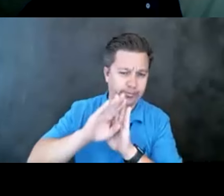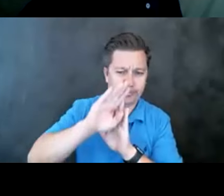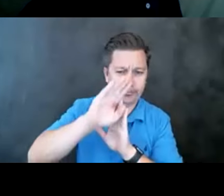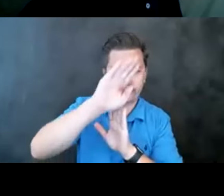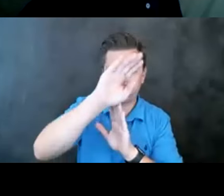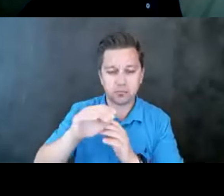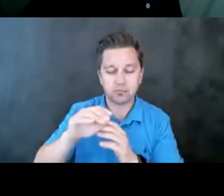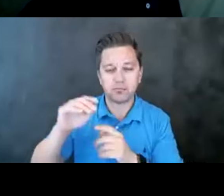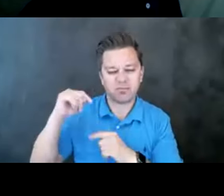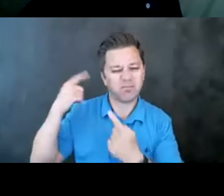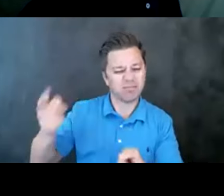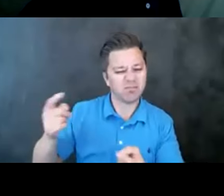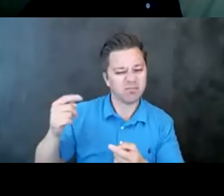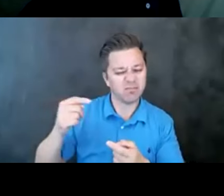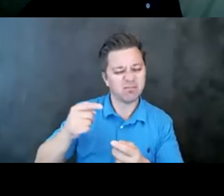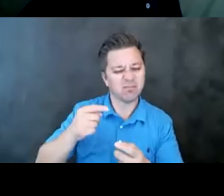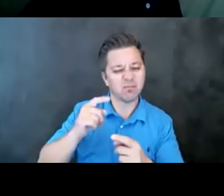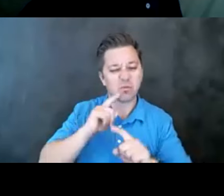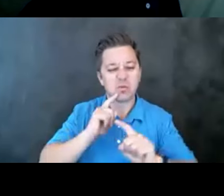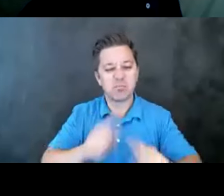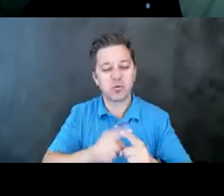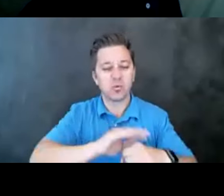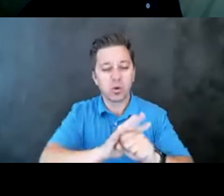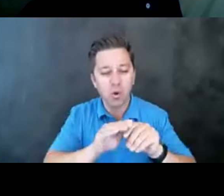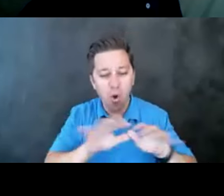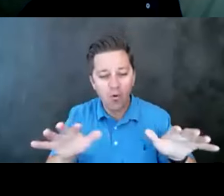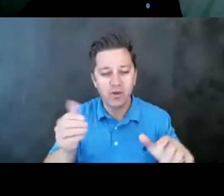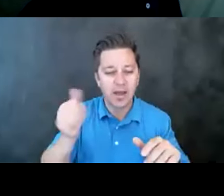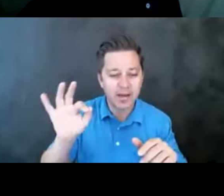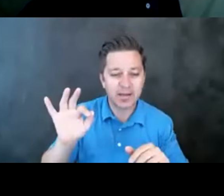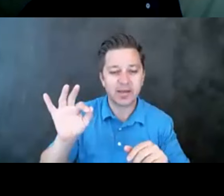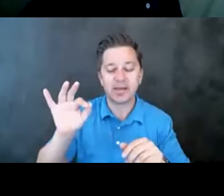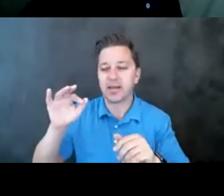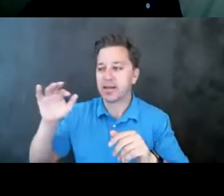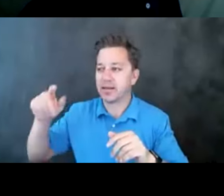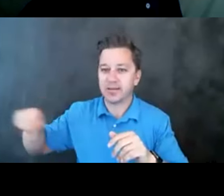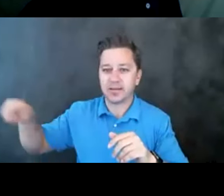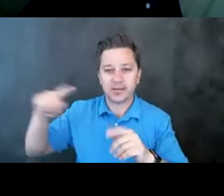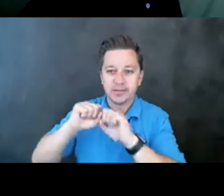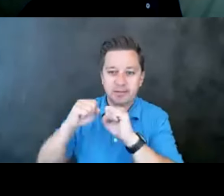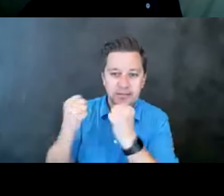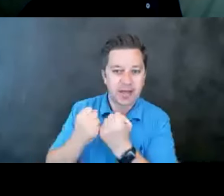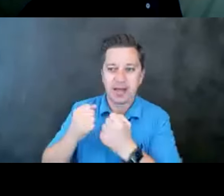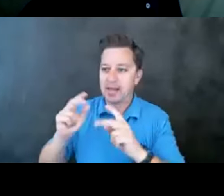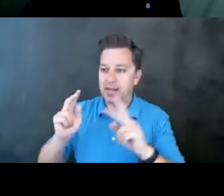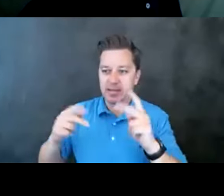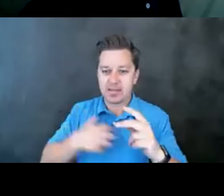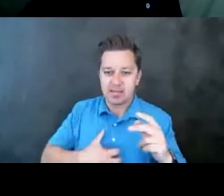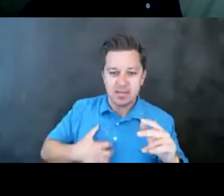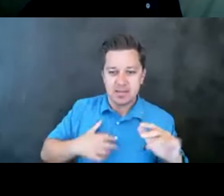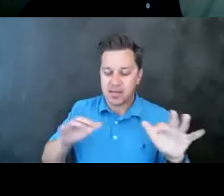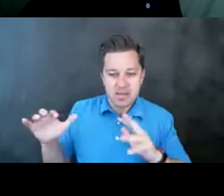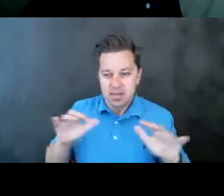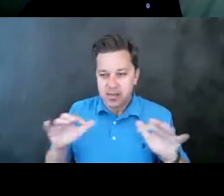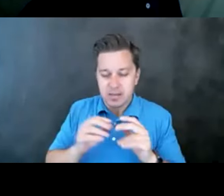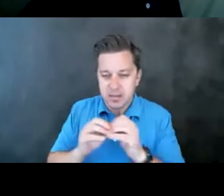response to COVID-19, in response to social unrest. The demographics are fairly interesting as well when you really break it down. But